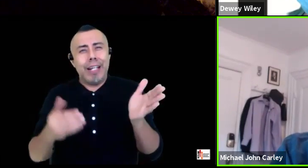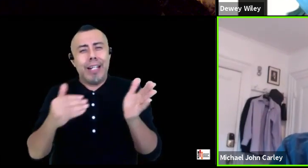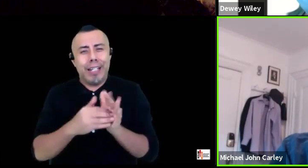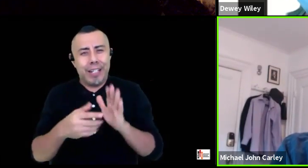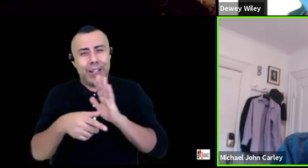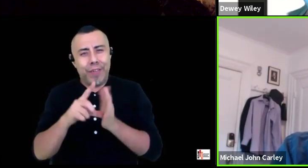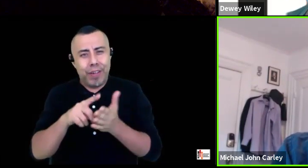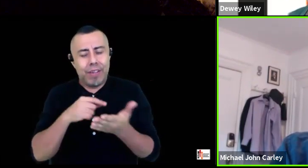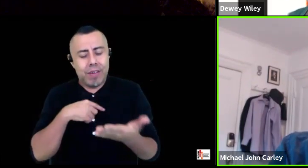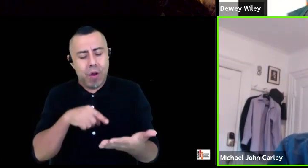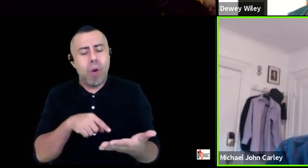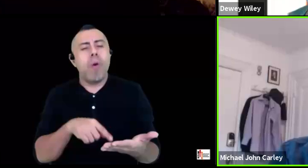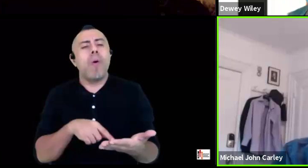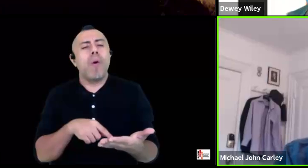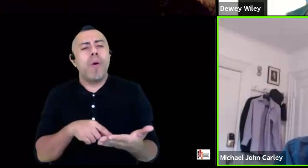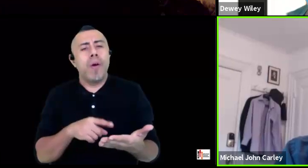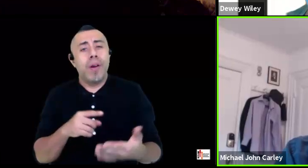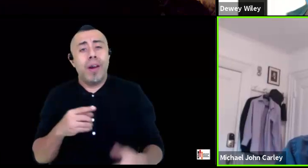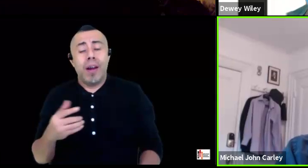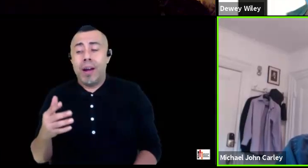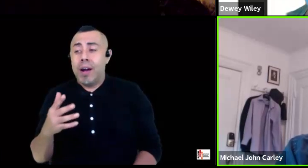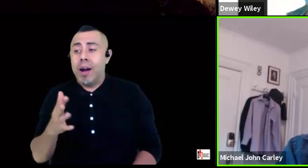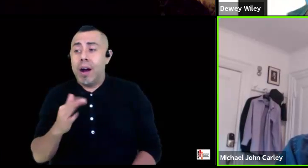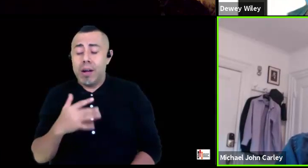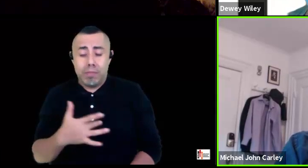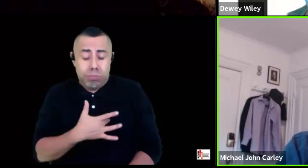or non-residents um